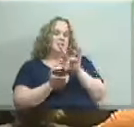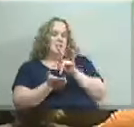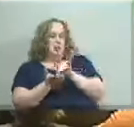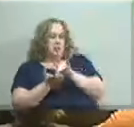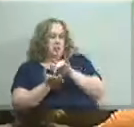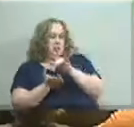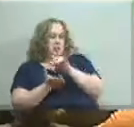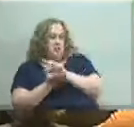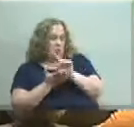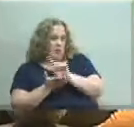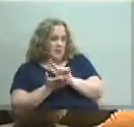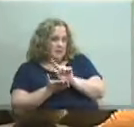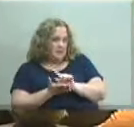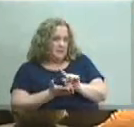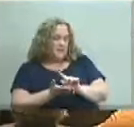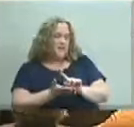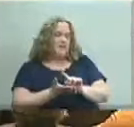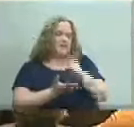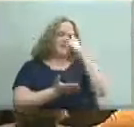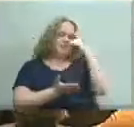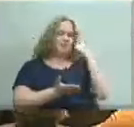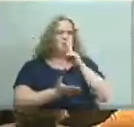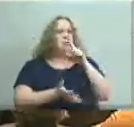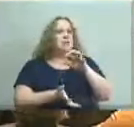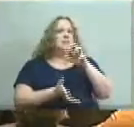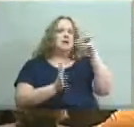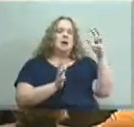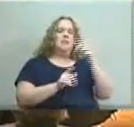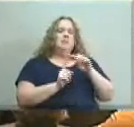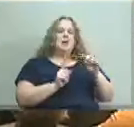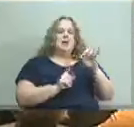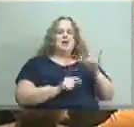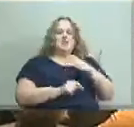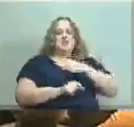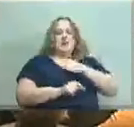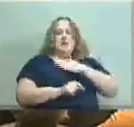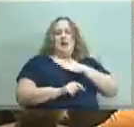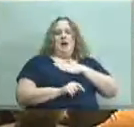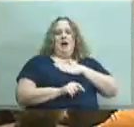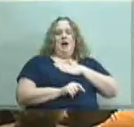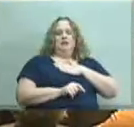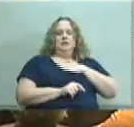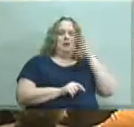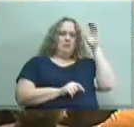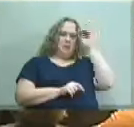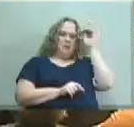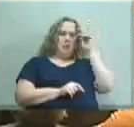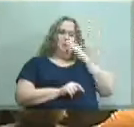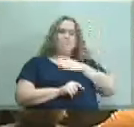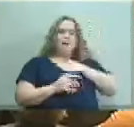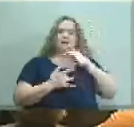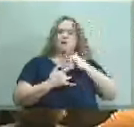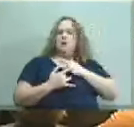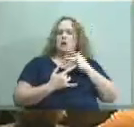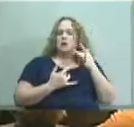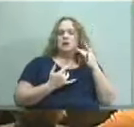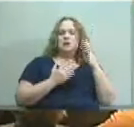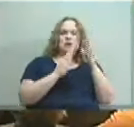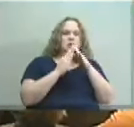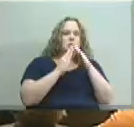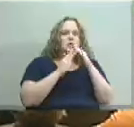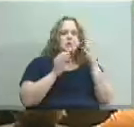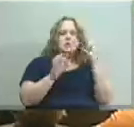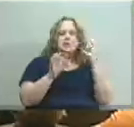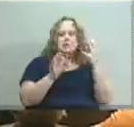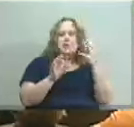um because that's fairly and it's highly disruptive but that's my own uh my own two cents i'm more concerned about what the community's input on